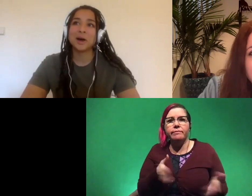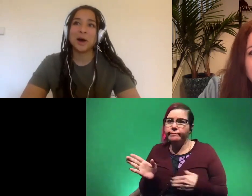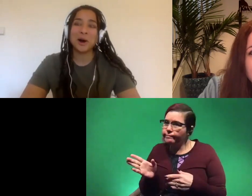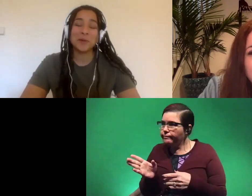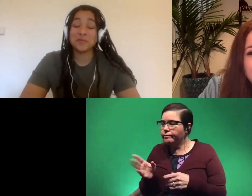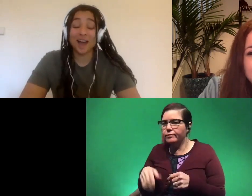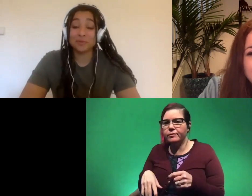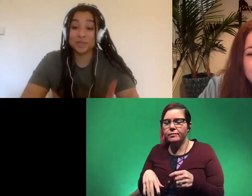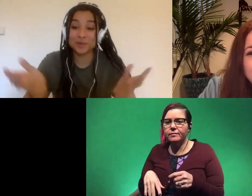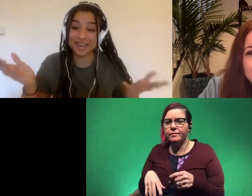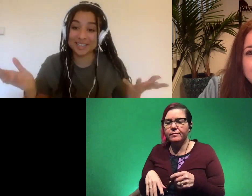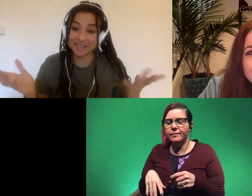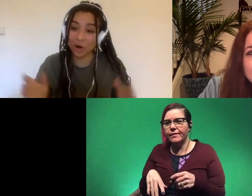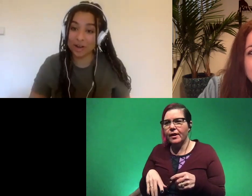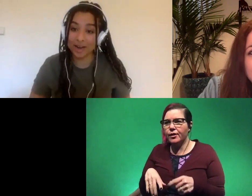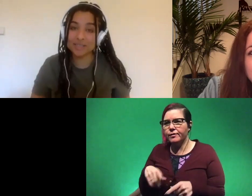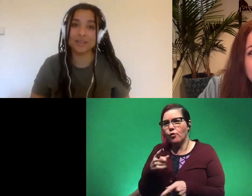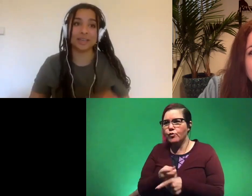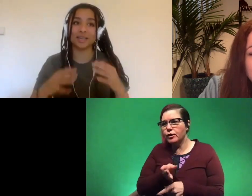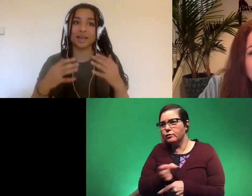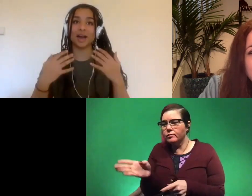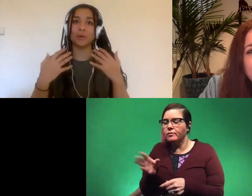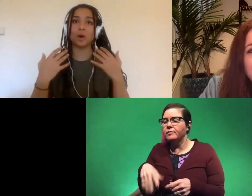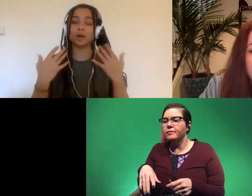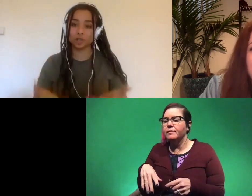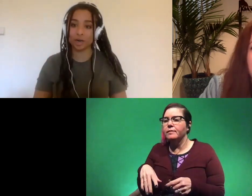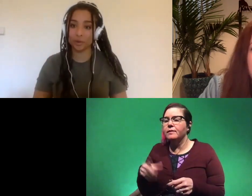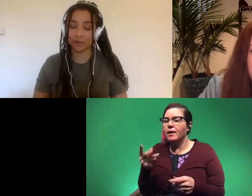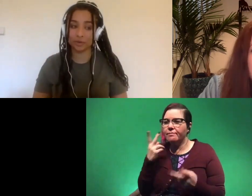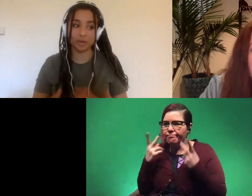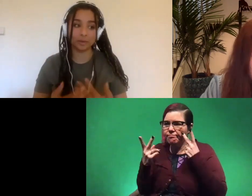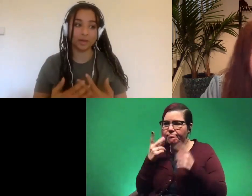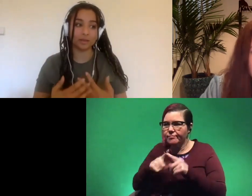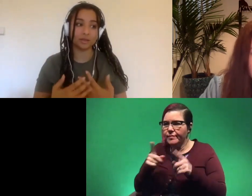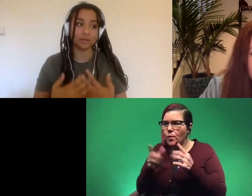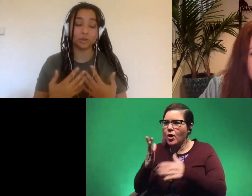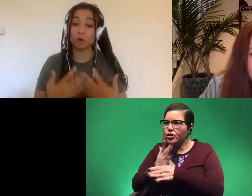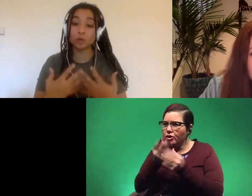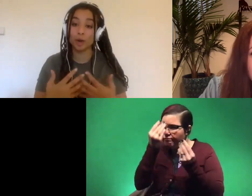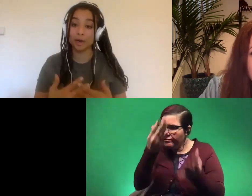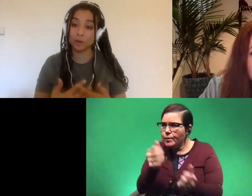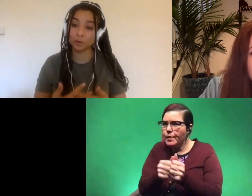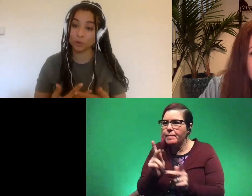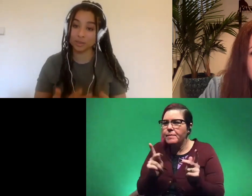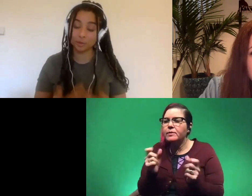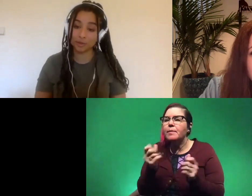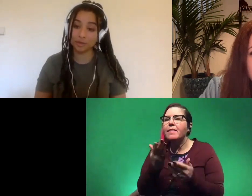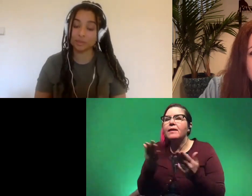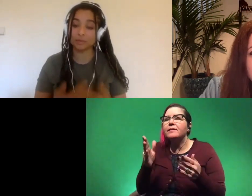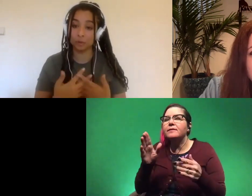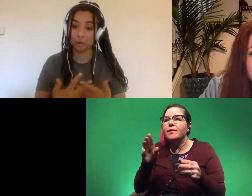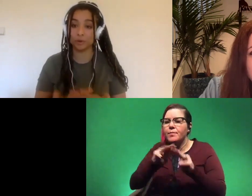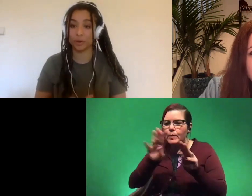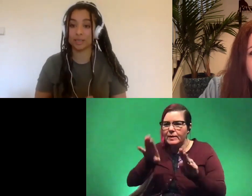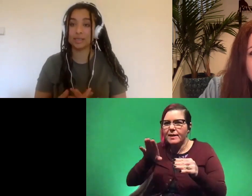um i've been just been getting to see all kinds of things and i want to share it with everybody because there's so much behind closed doors and museums